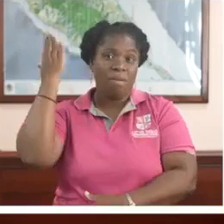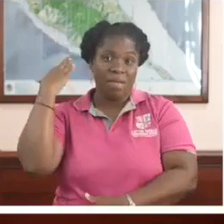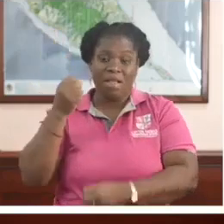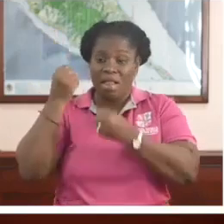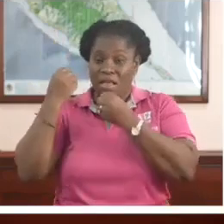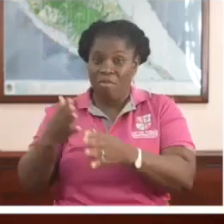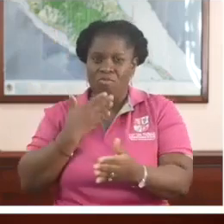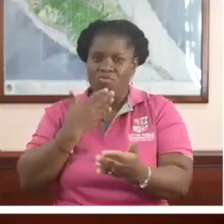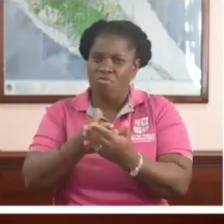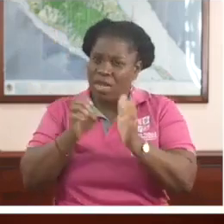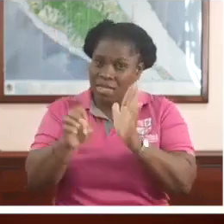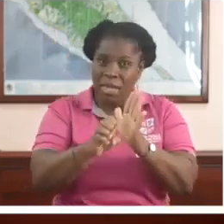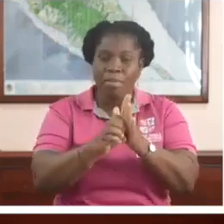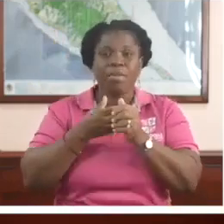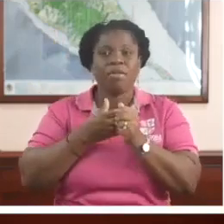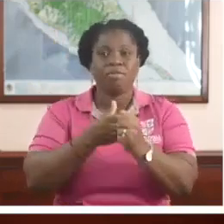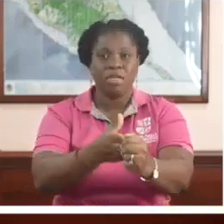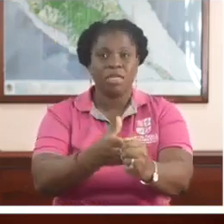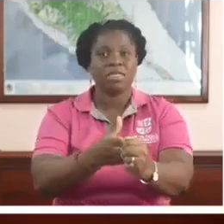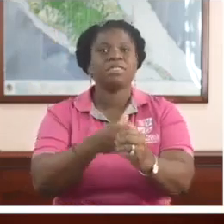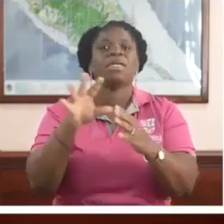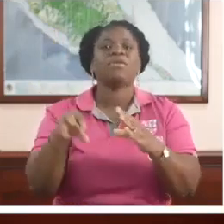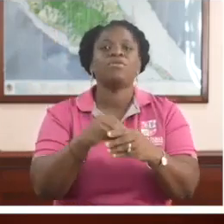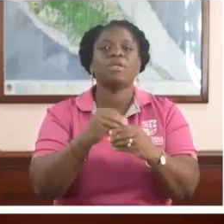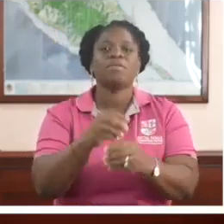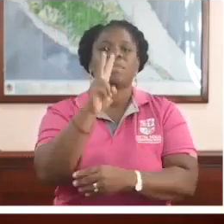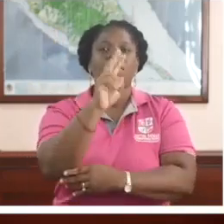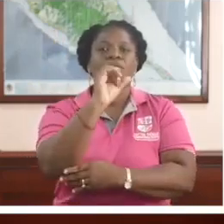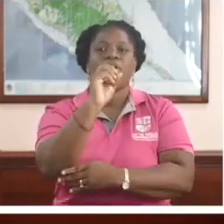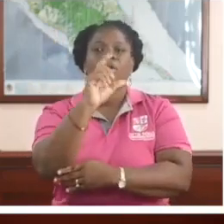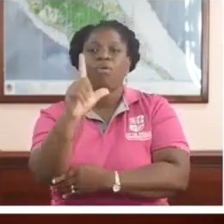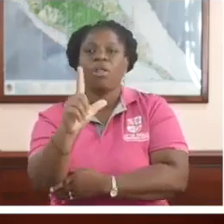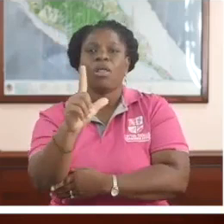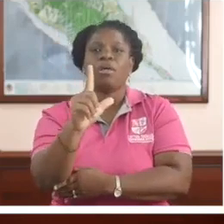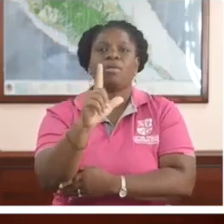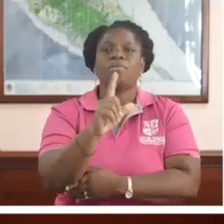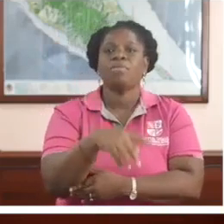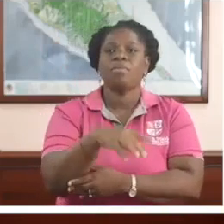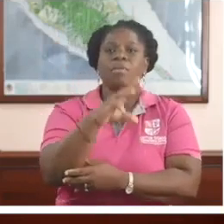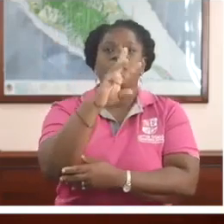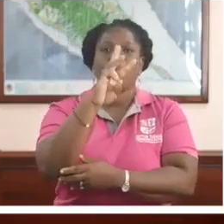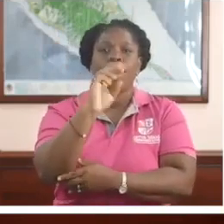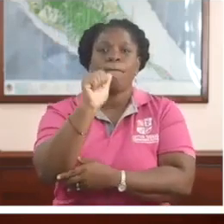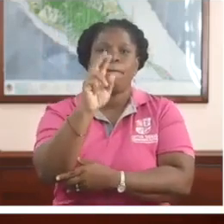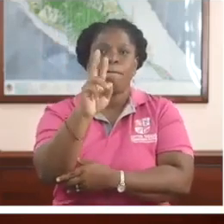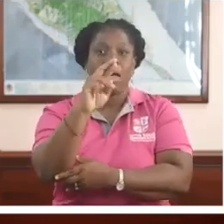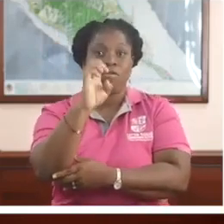their contributions, including Viola Hicks, Meryl Whiteley, Maureen Solomon Williams,